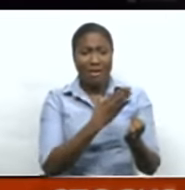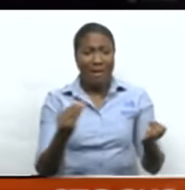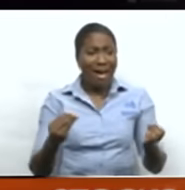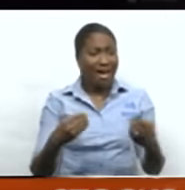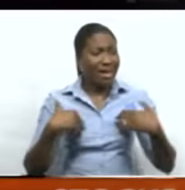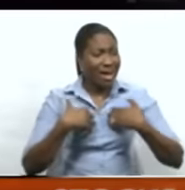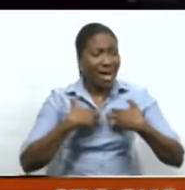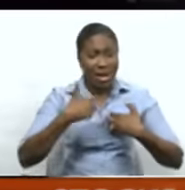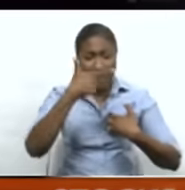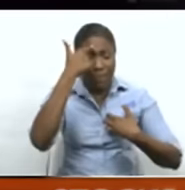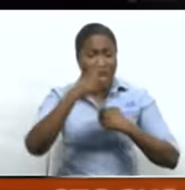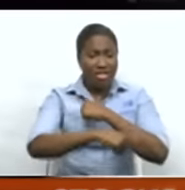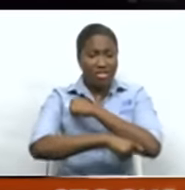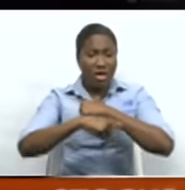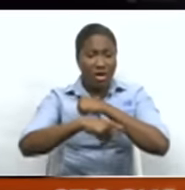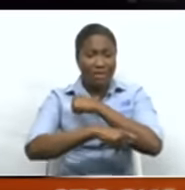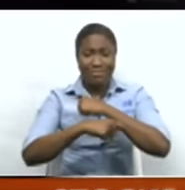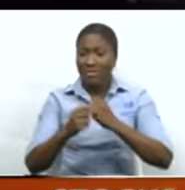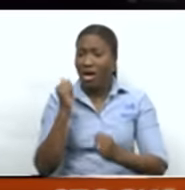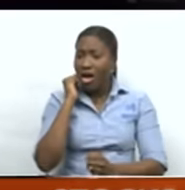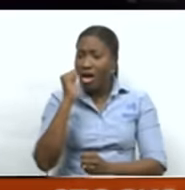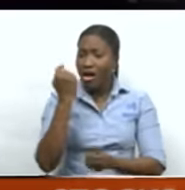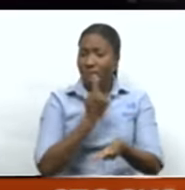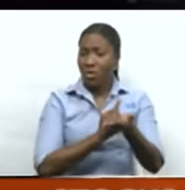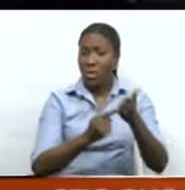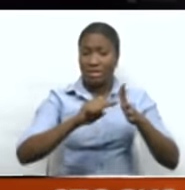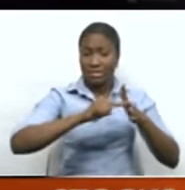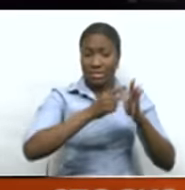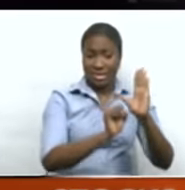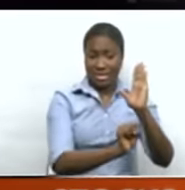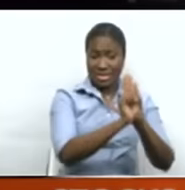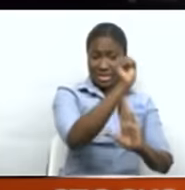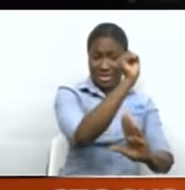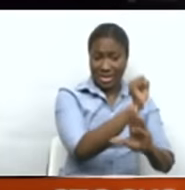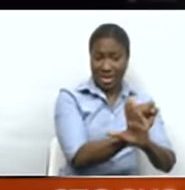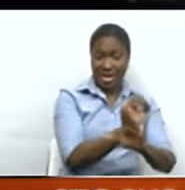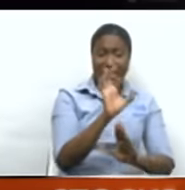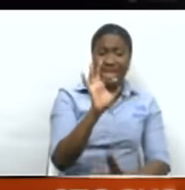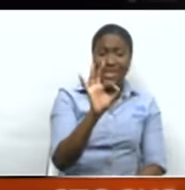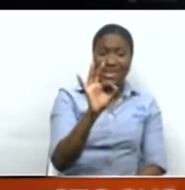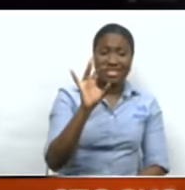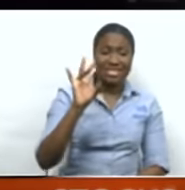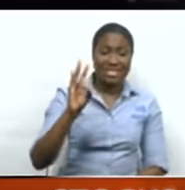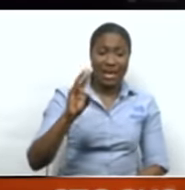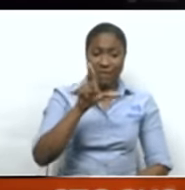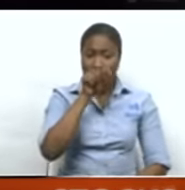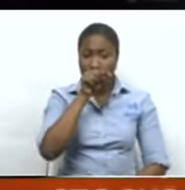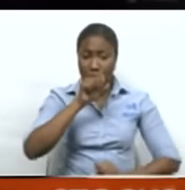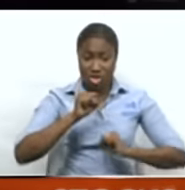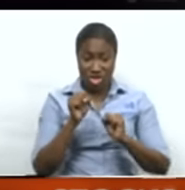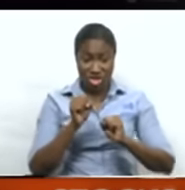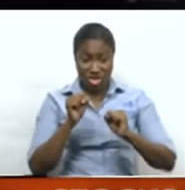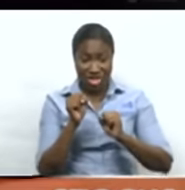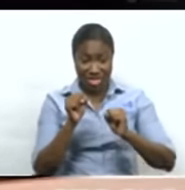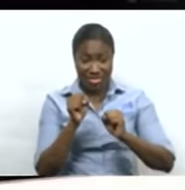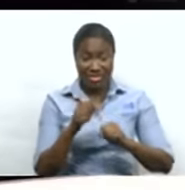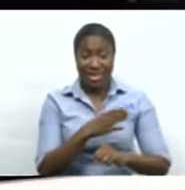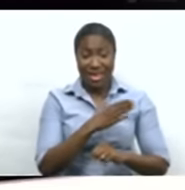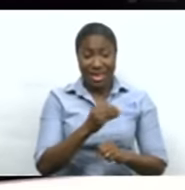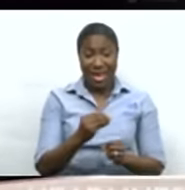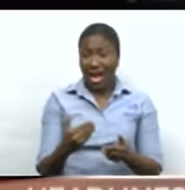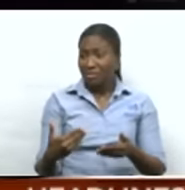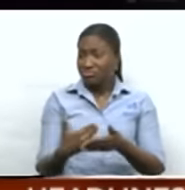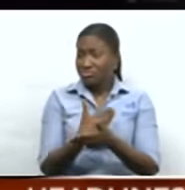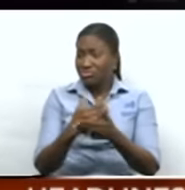raid their premises almost every week. Since September, a staggering 97 hybrid chickens, including exotic breeds, have